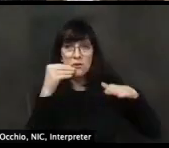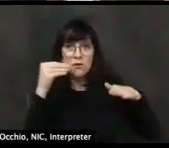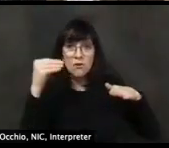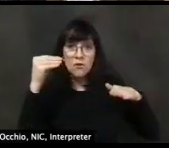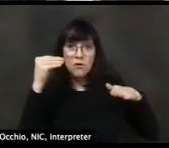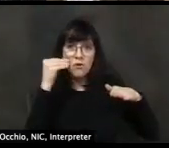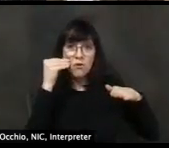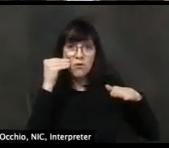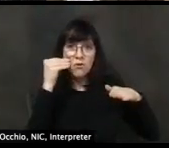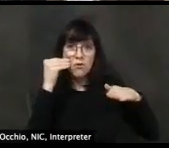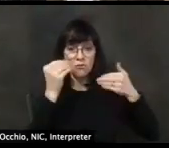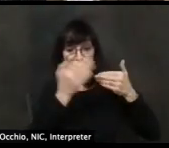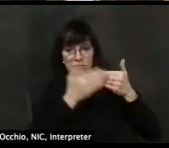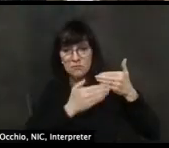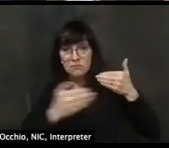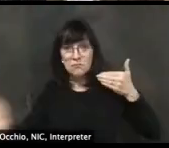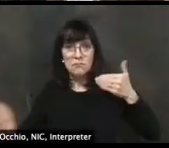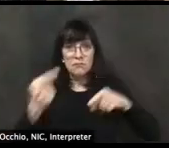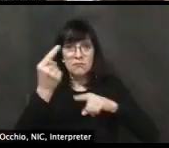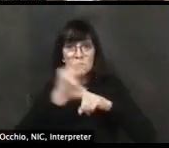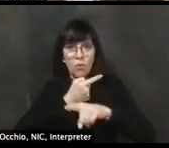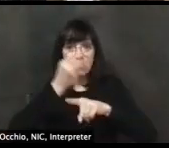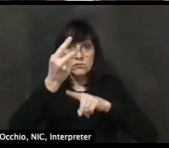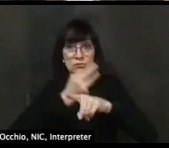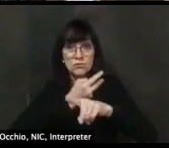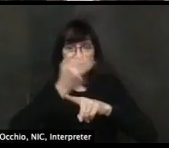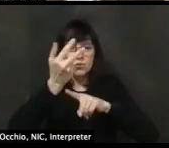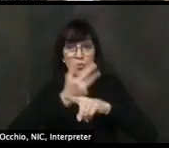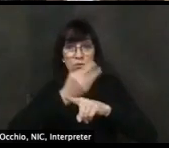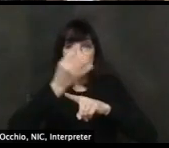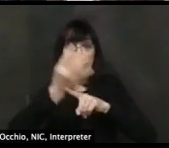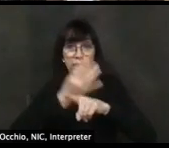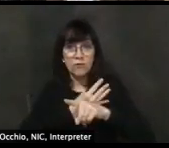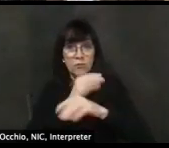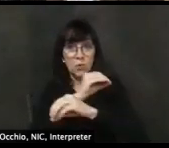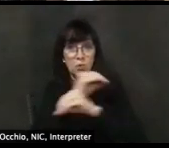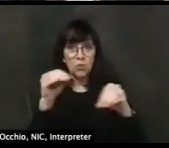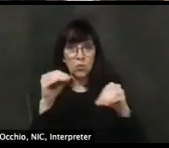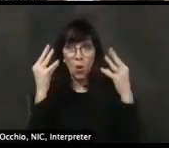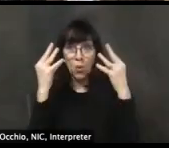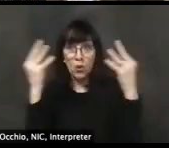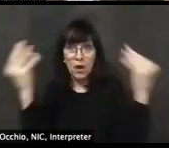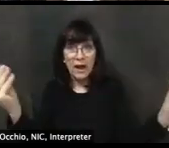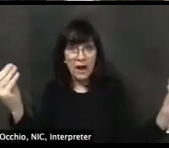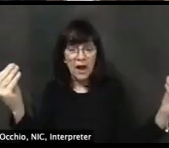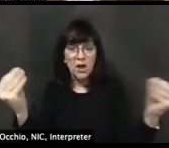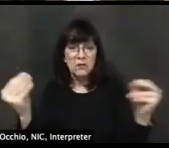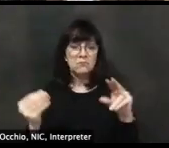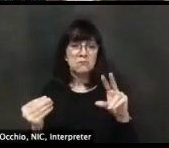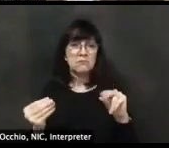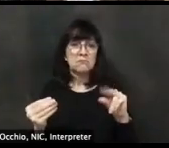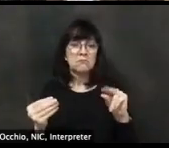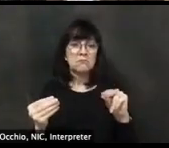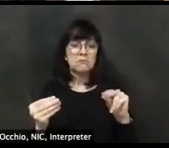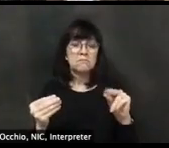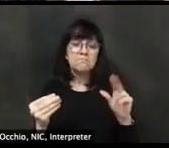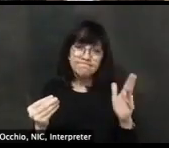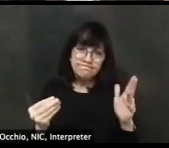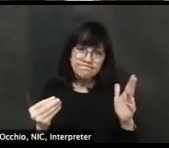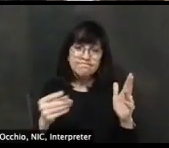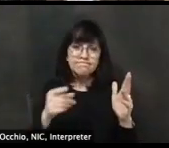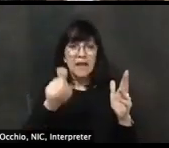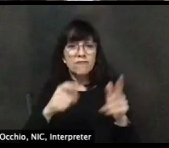know, the next, the next few months and, and you can't go out, but there are going to need to be a lot of precautions that you will